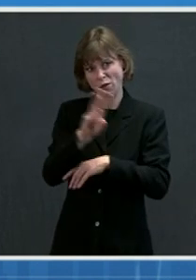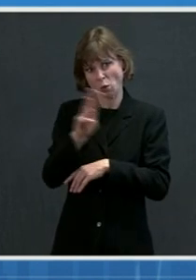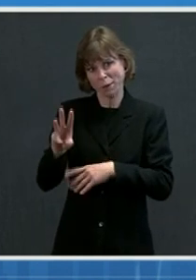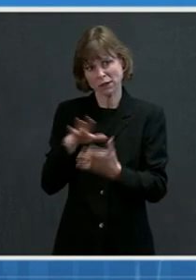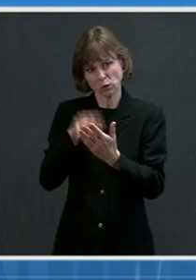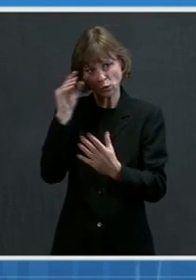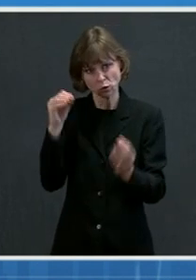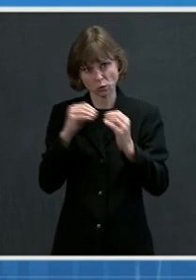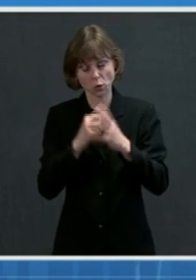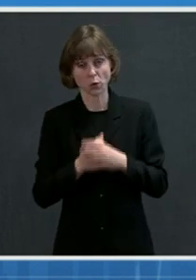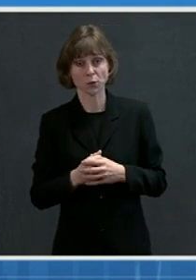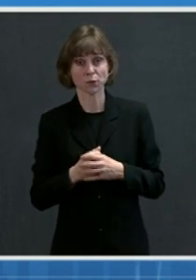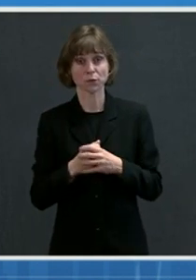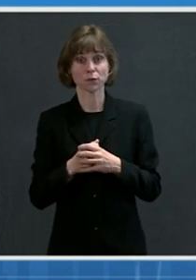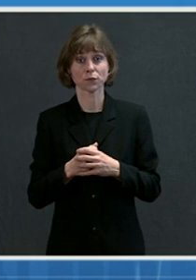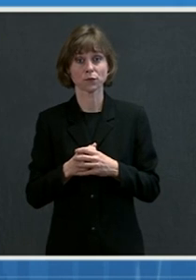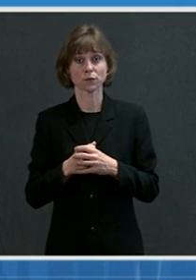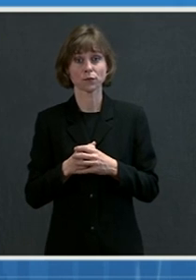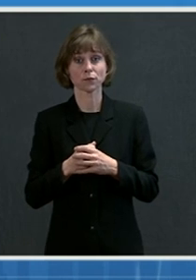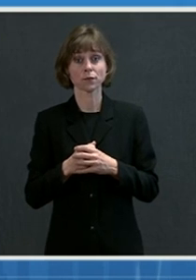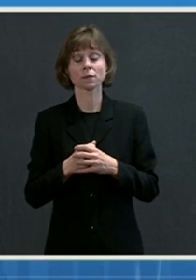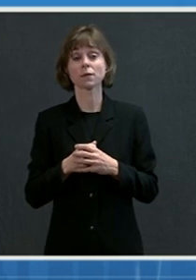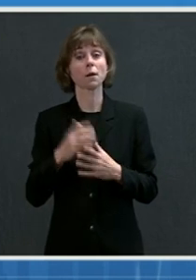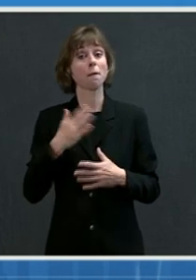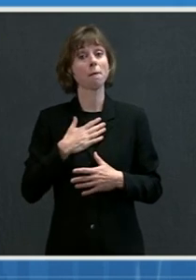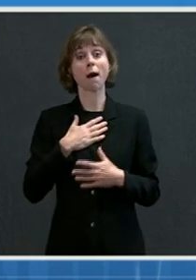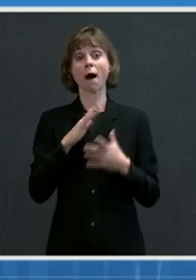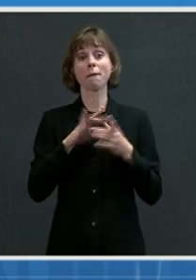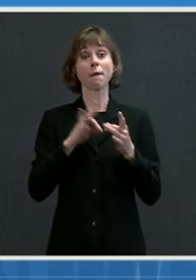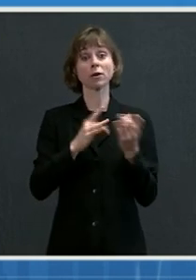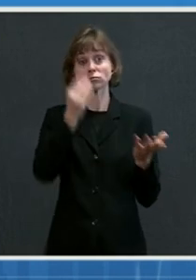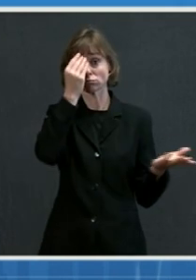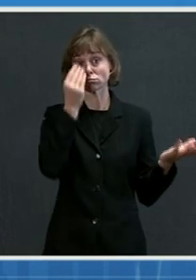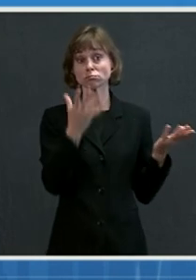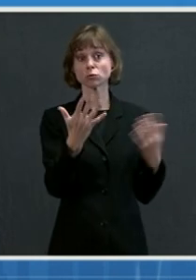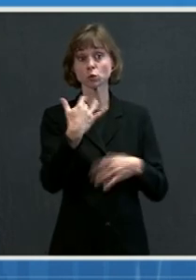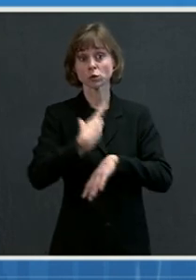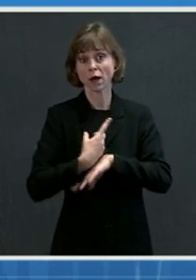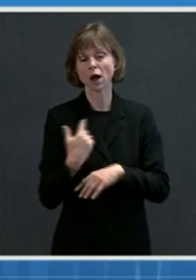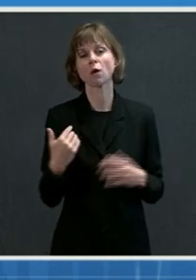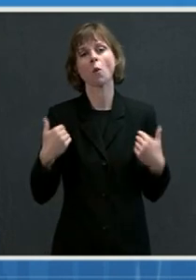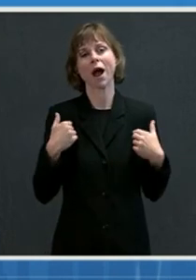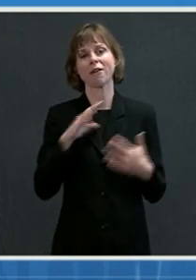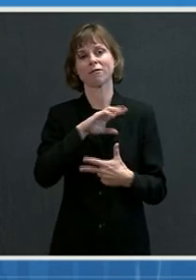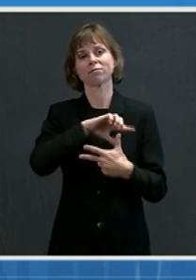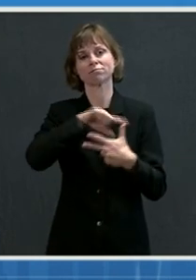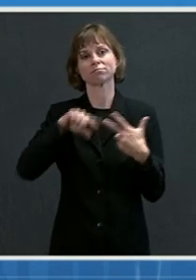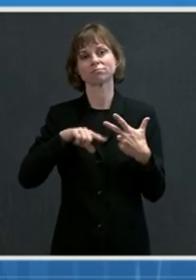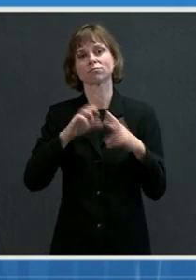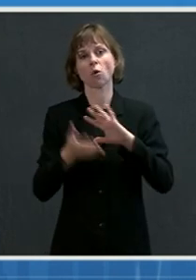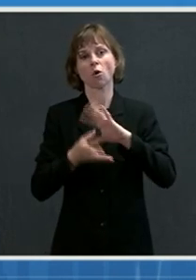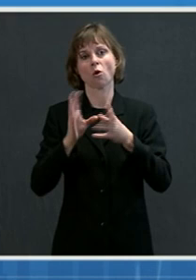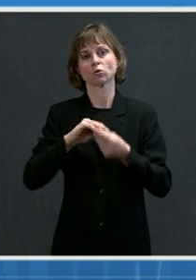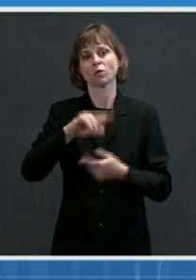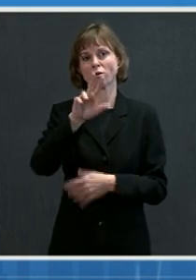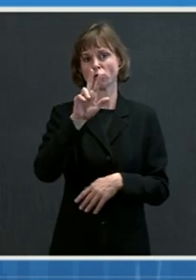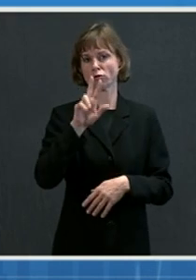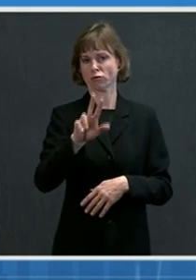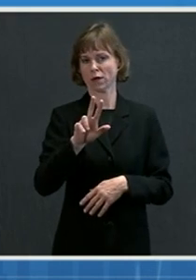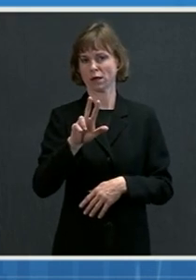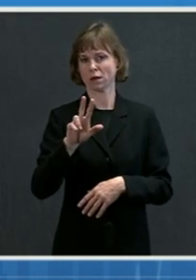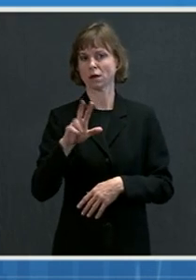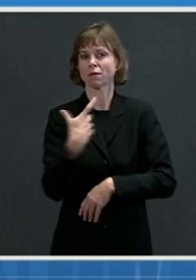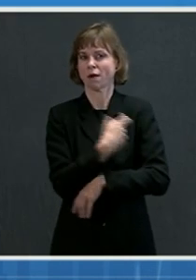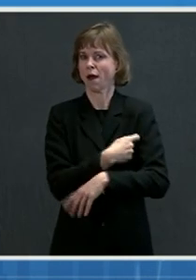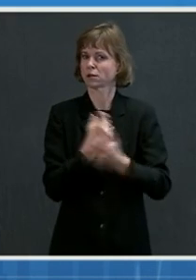But the message I want you to hear from me today is that we now have three COVID-19 vaccines that are all safe and highly